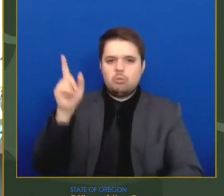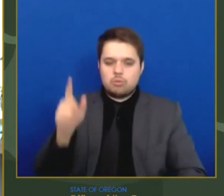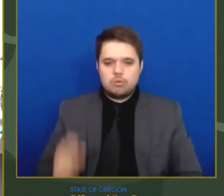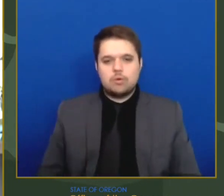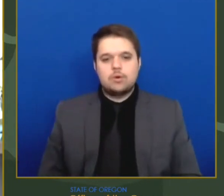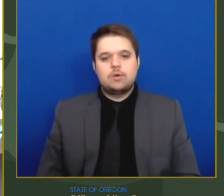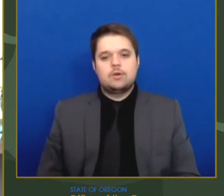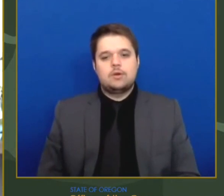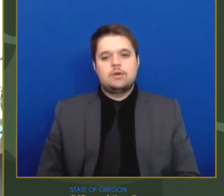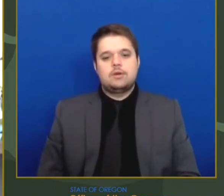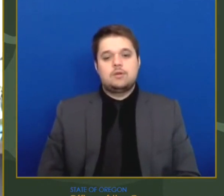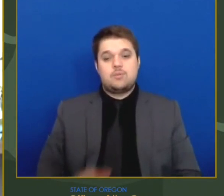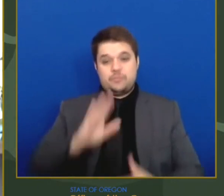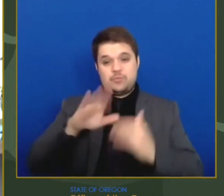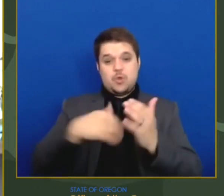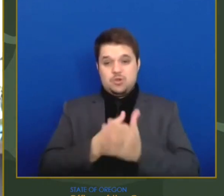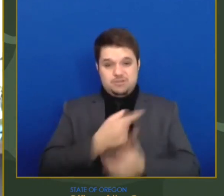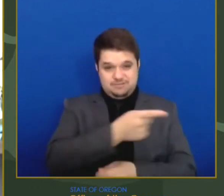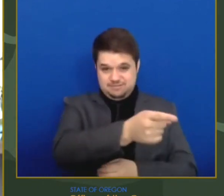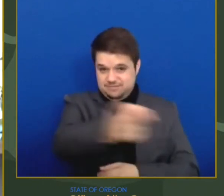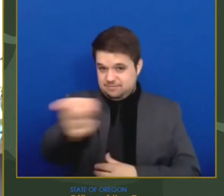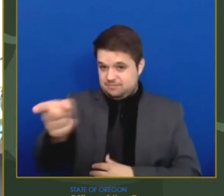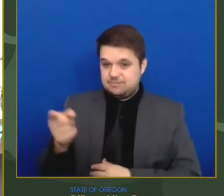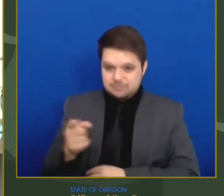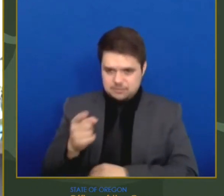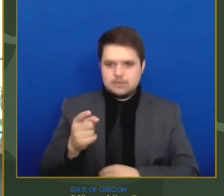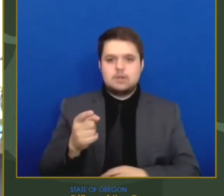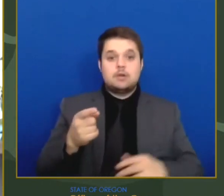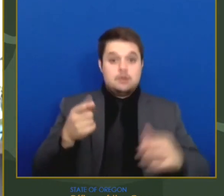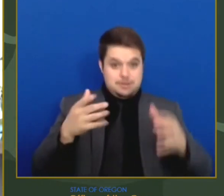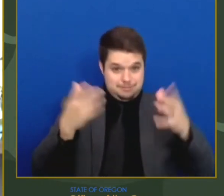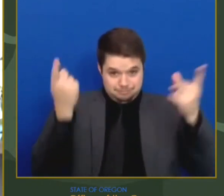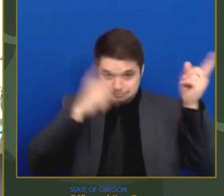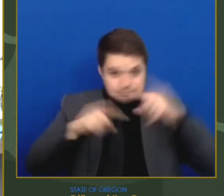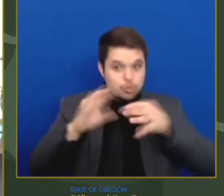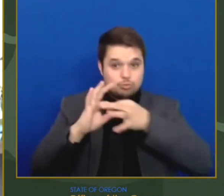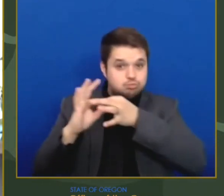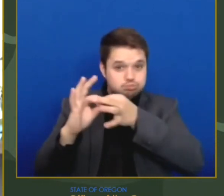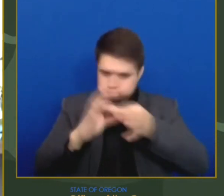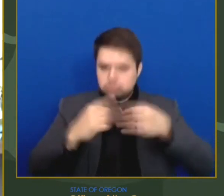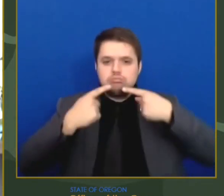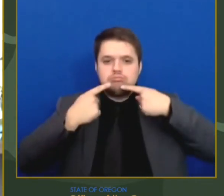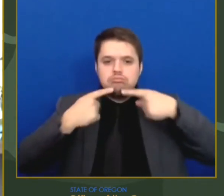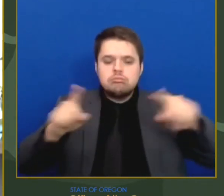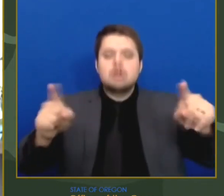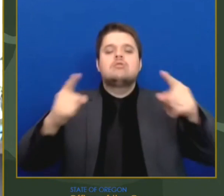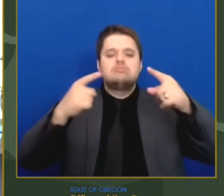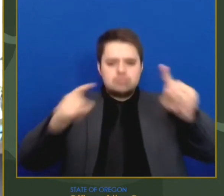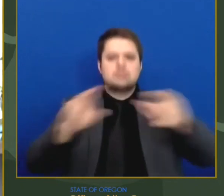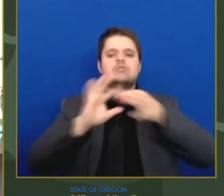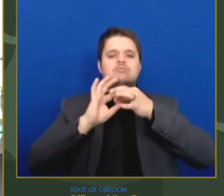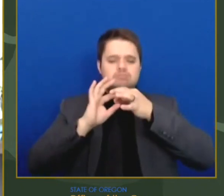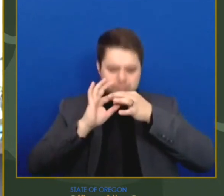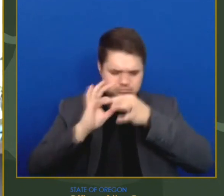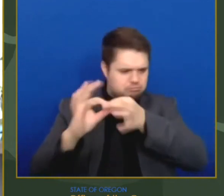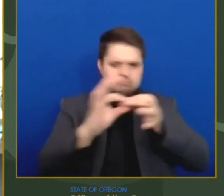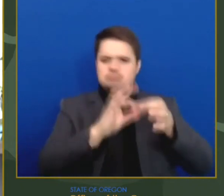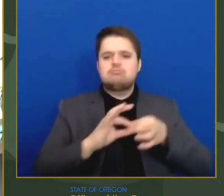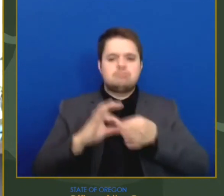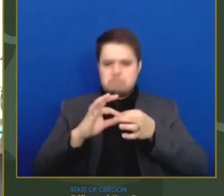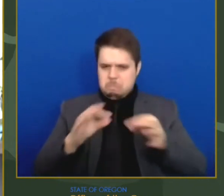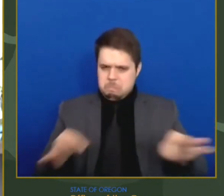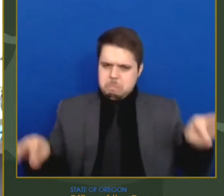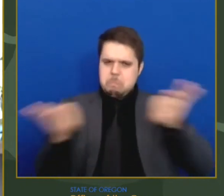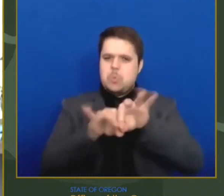all proven effective effective and remain effective and vital as these variants emerge in helping to limit